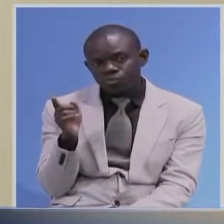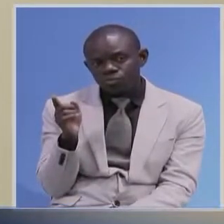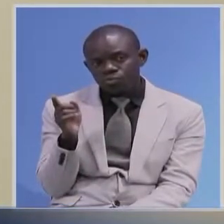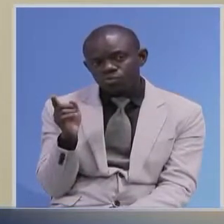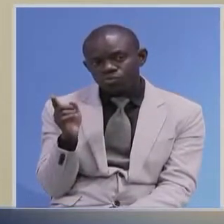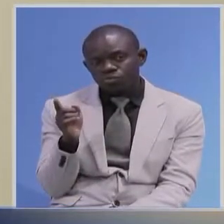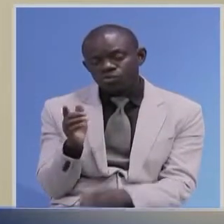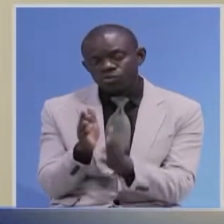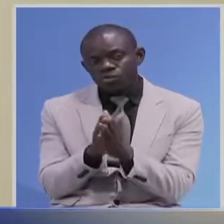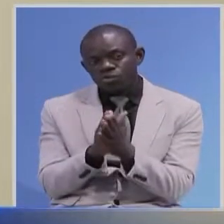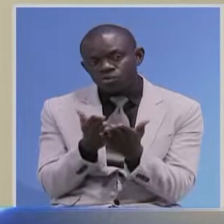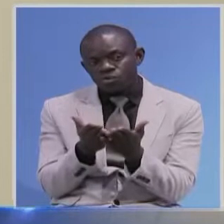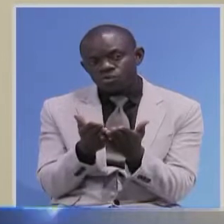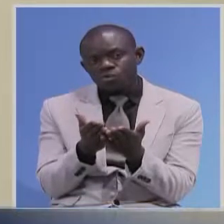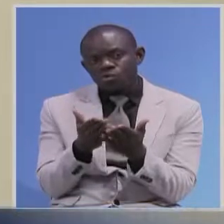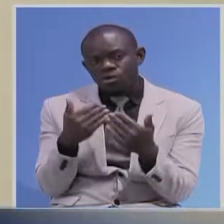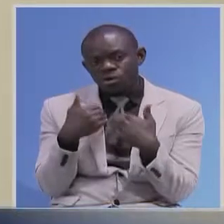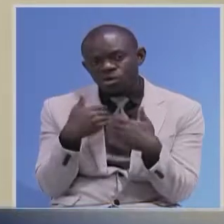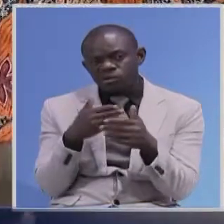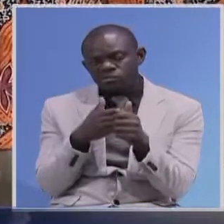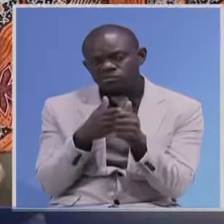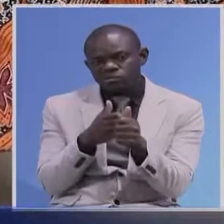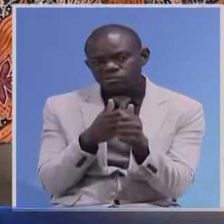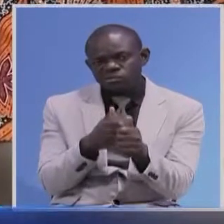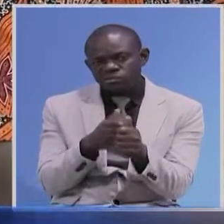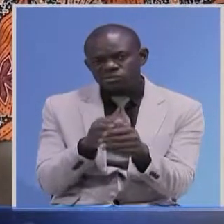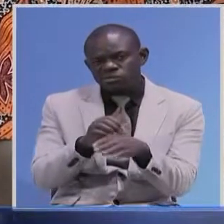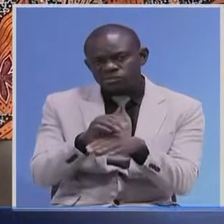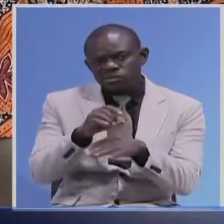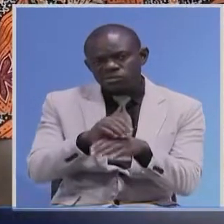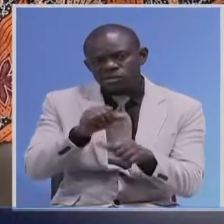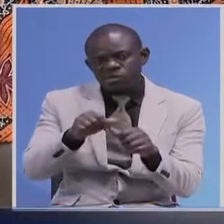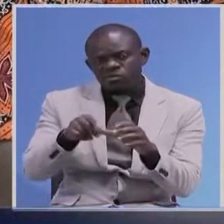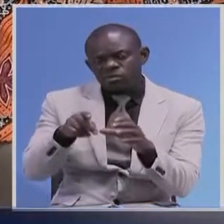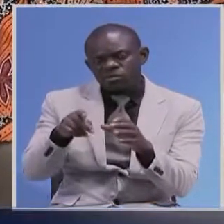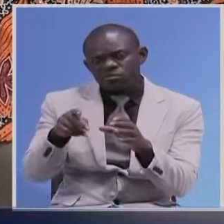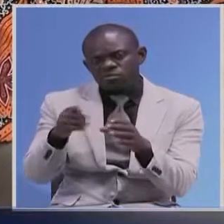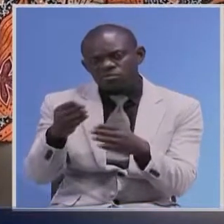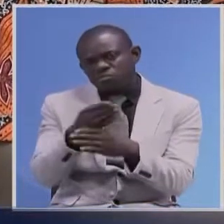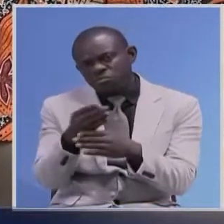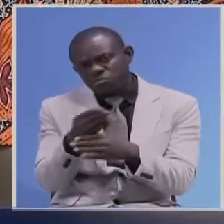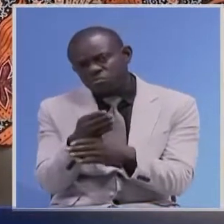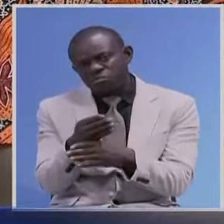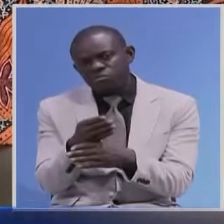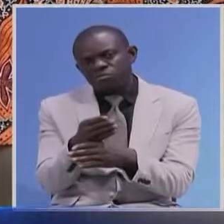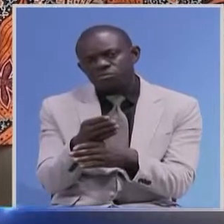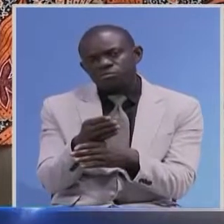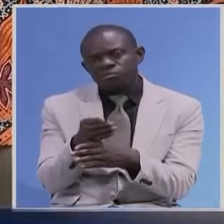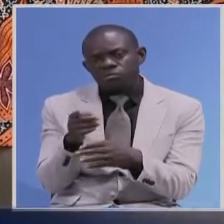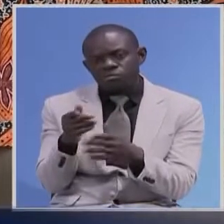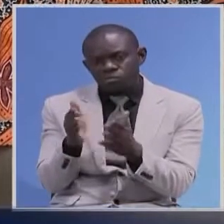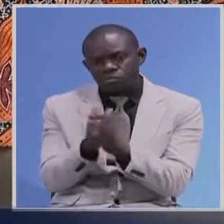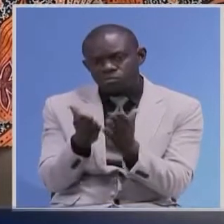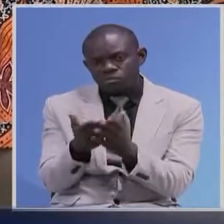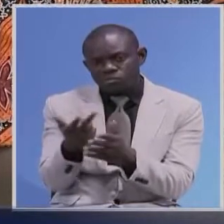on trade mainstreaming. So it actually gives... Participation in Comesa and SADIC and the tripartite